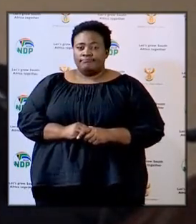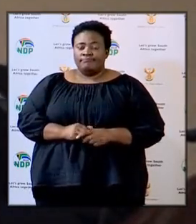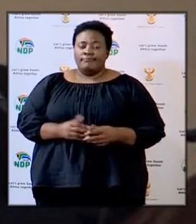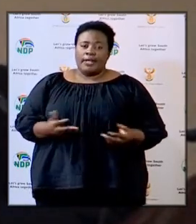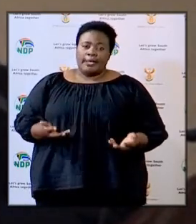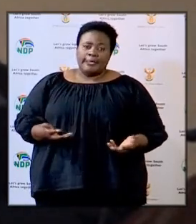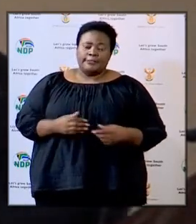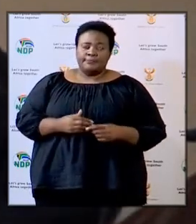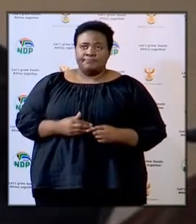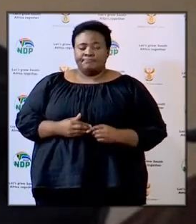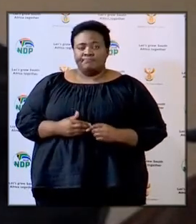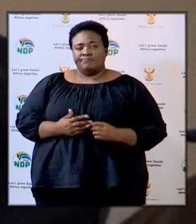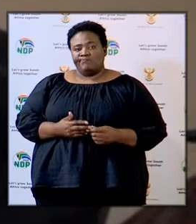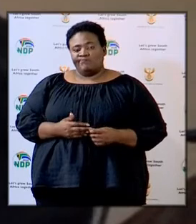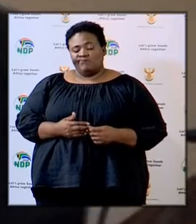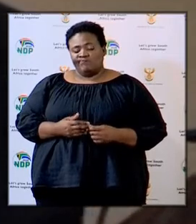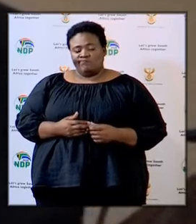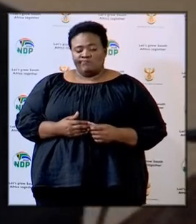Let's